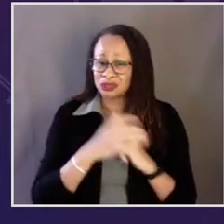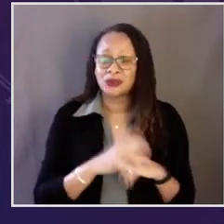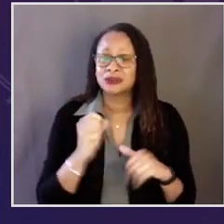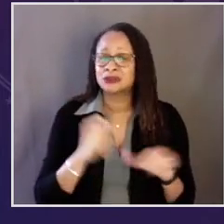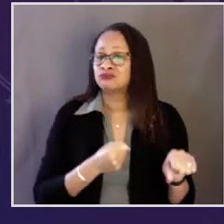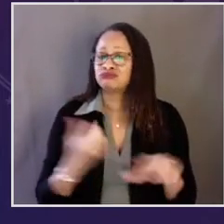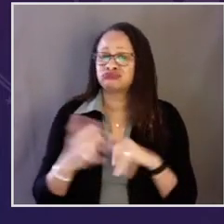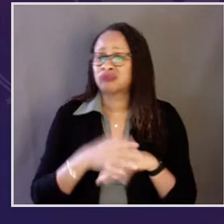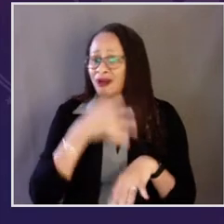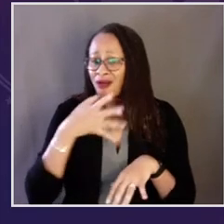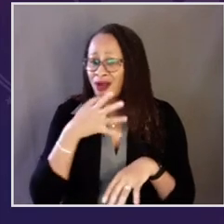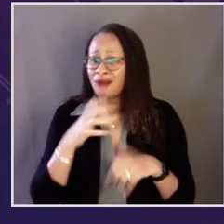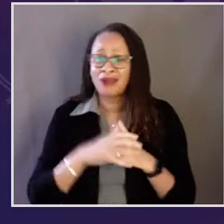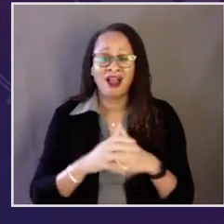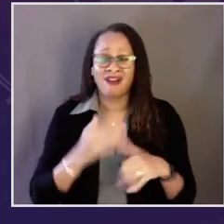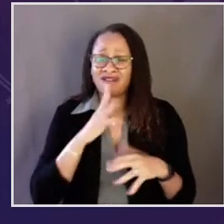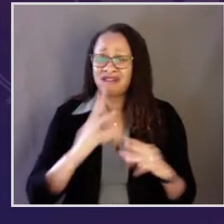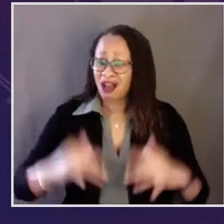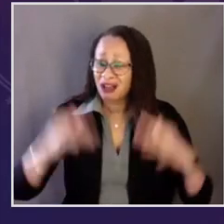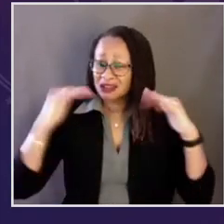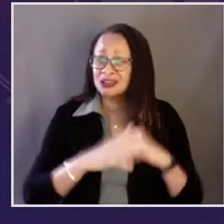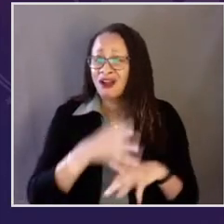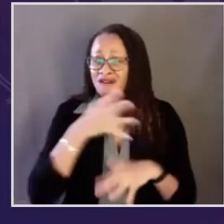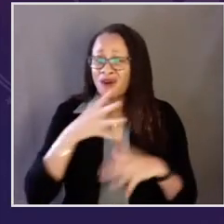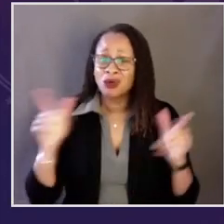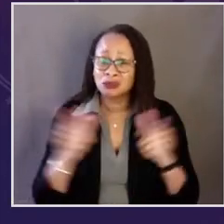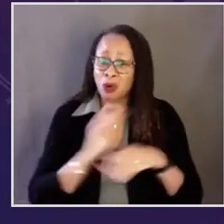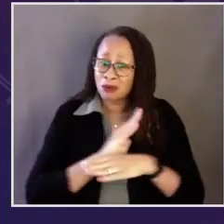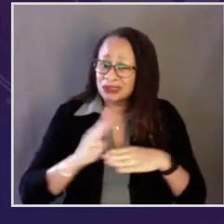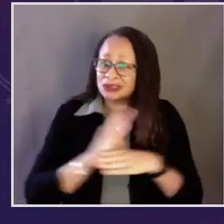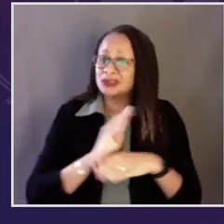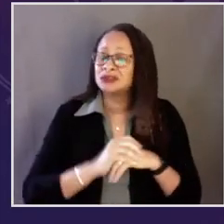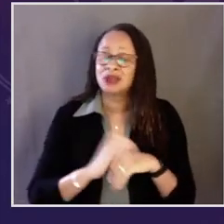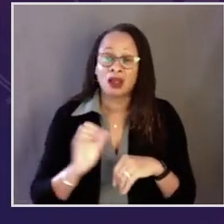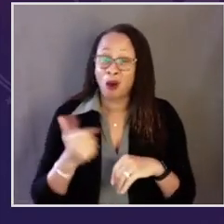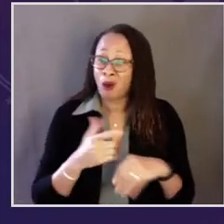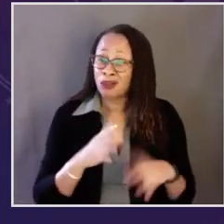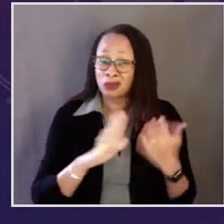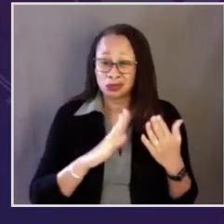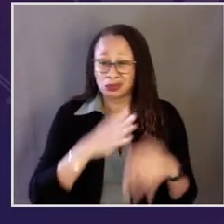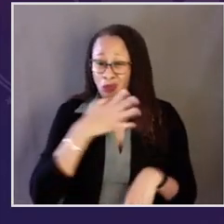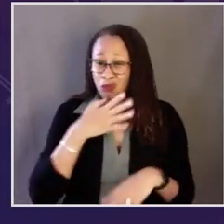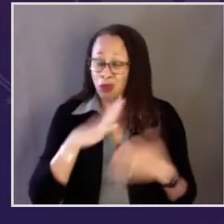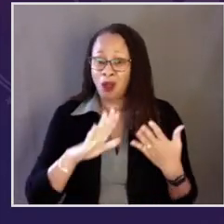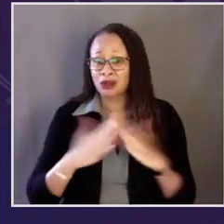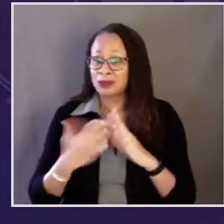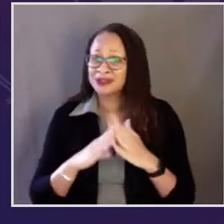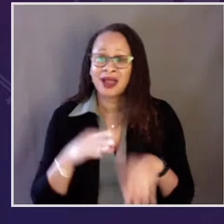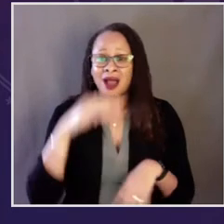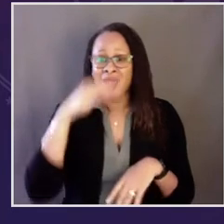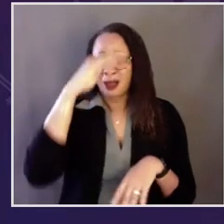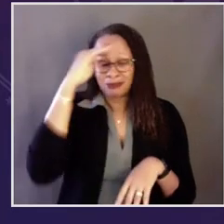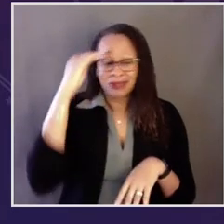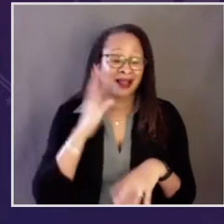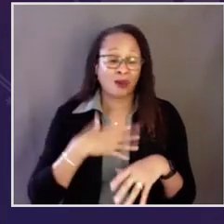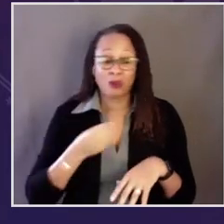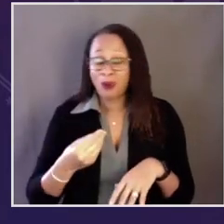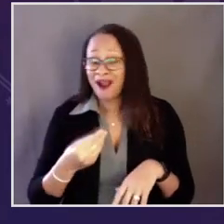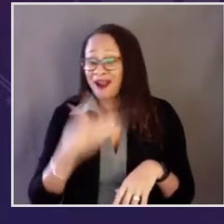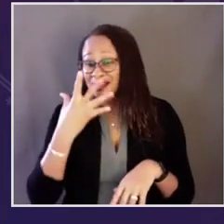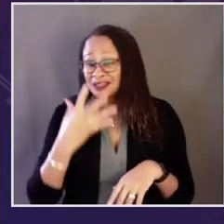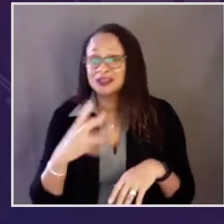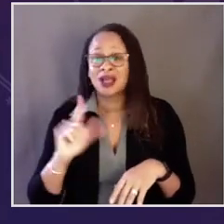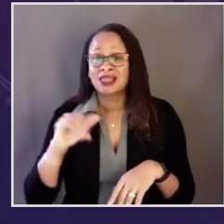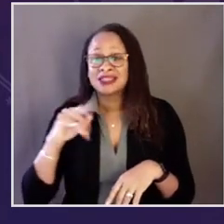as is the climate crisis with droughts, floods, wiping out crops in small towns. Farmers and small businesses, small towns,